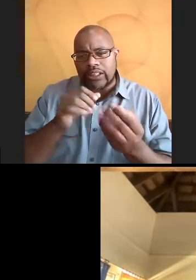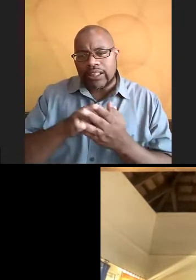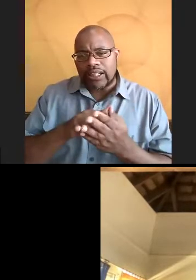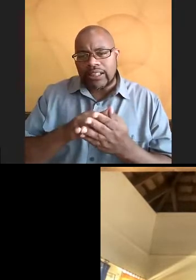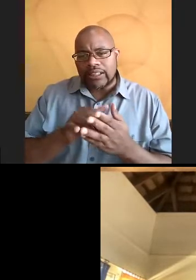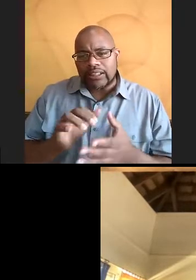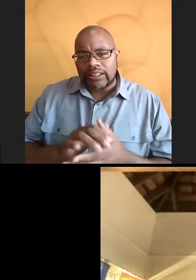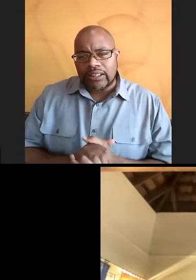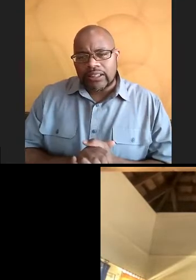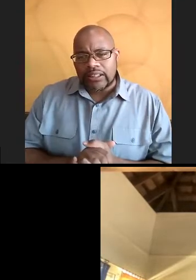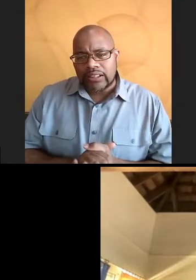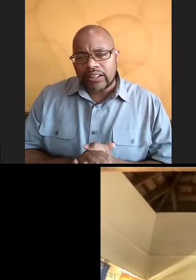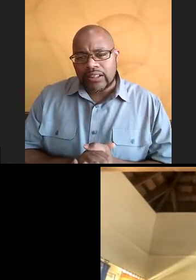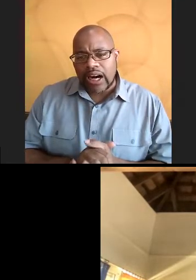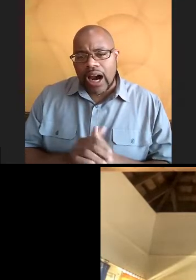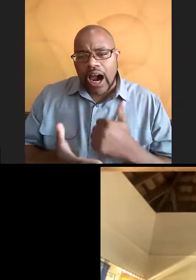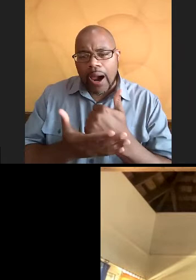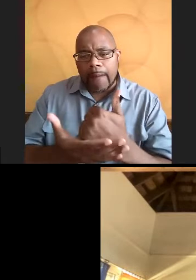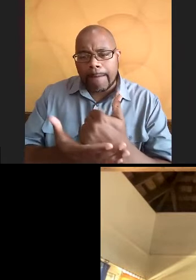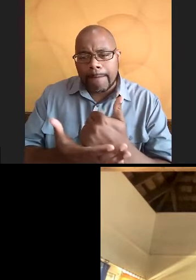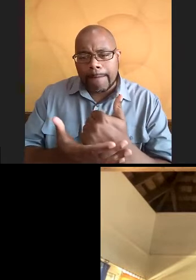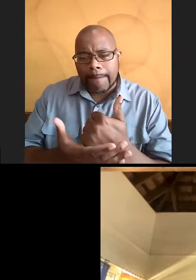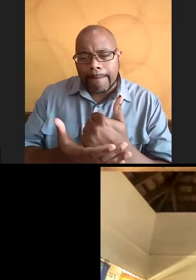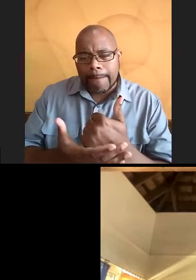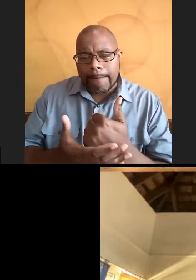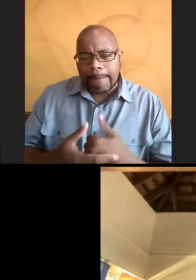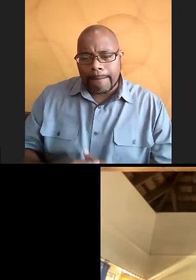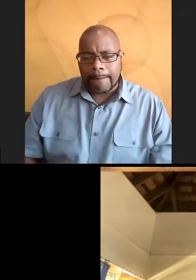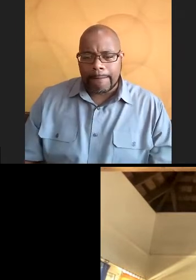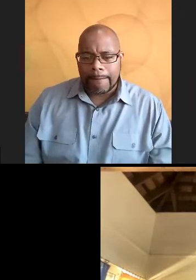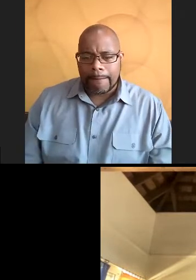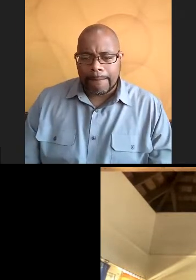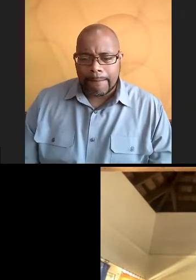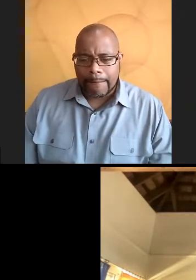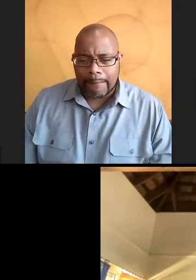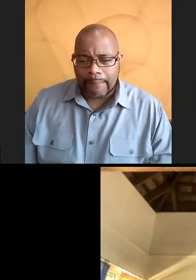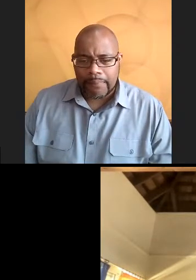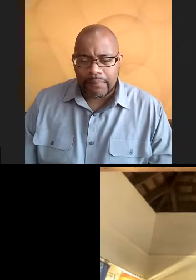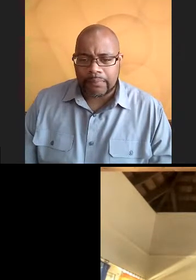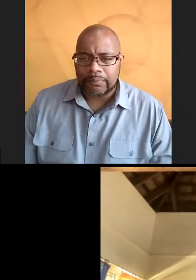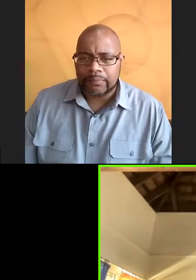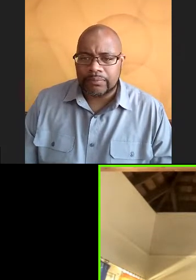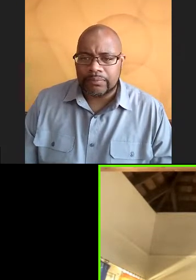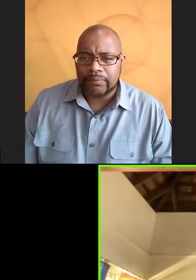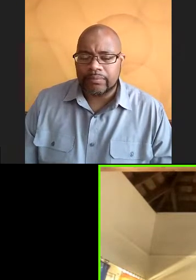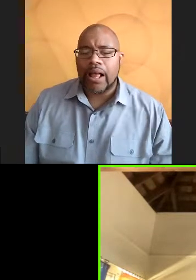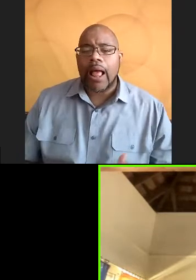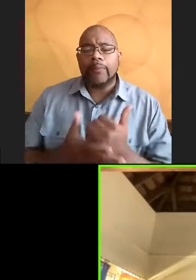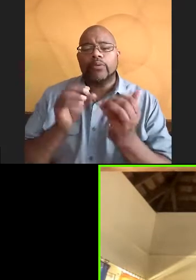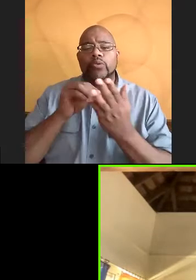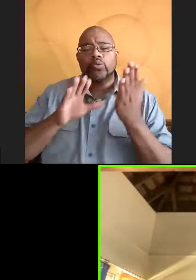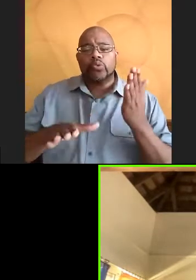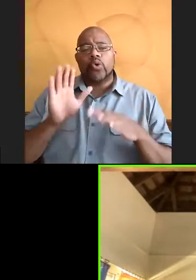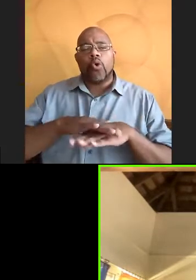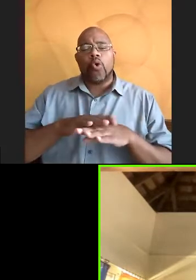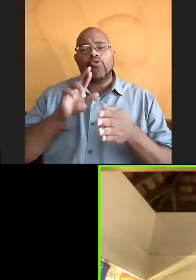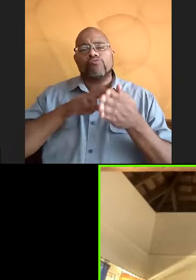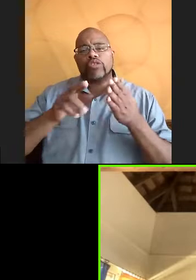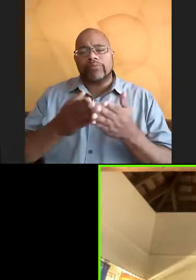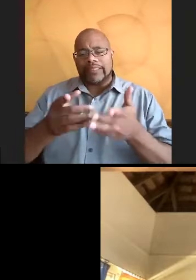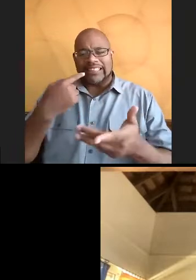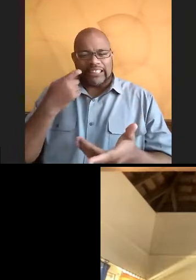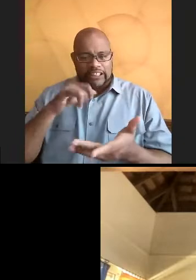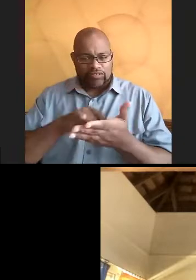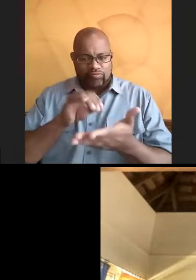helps support for underrepresented students on research vessels. And she did. So